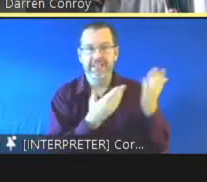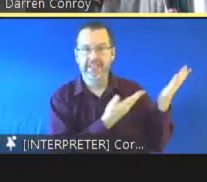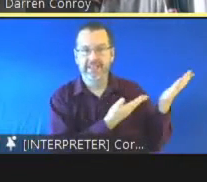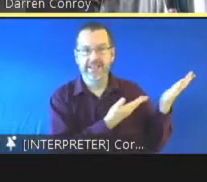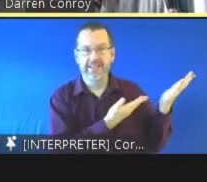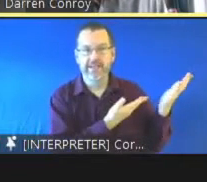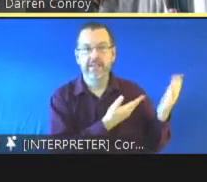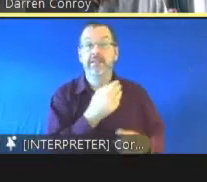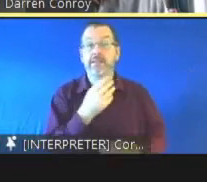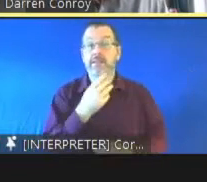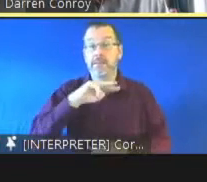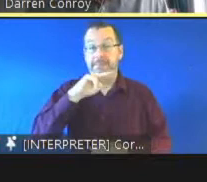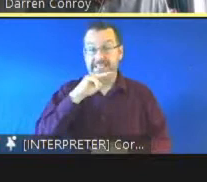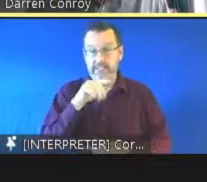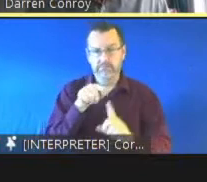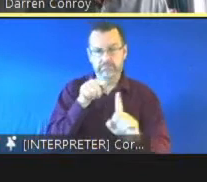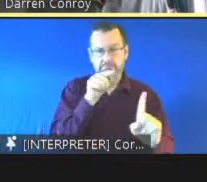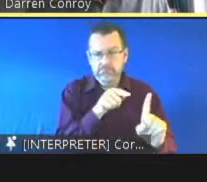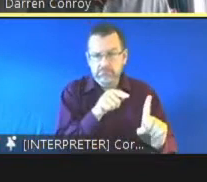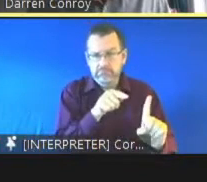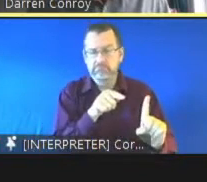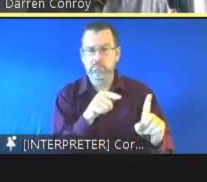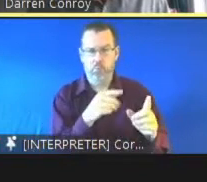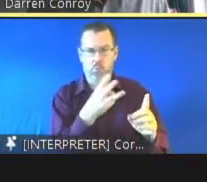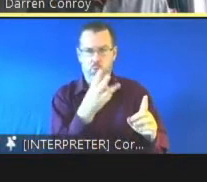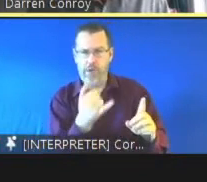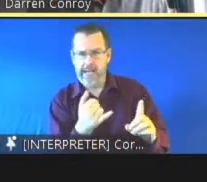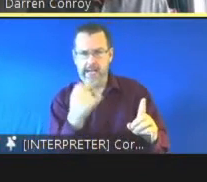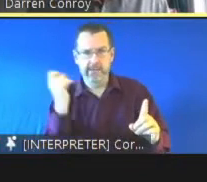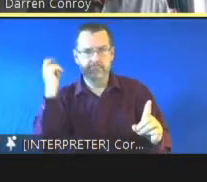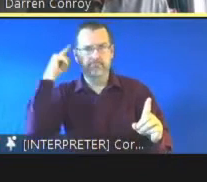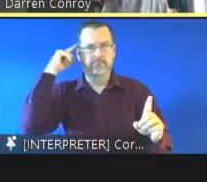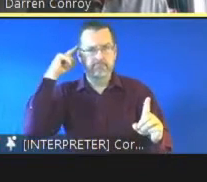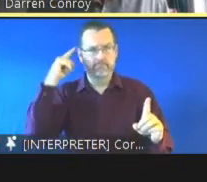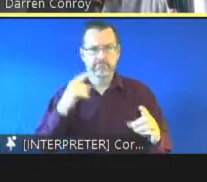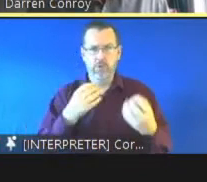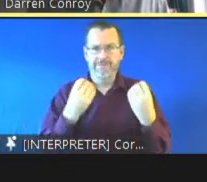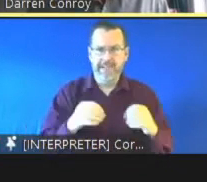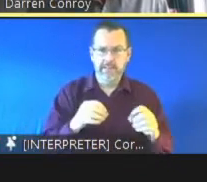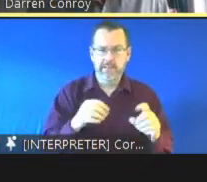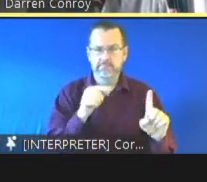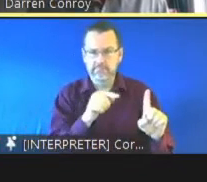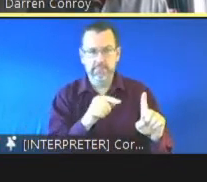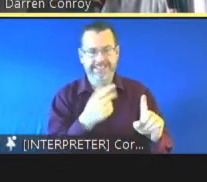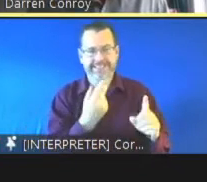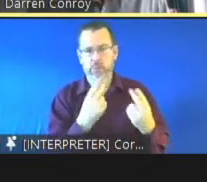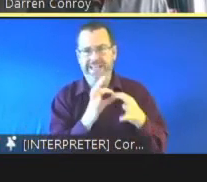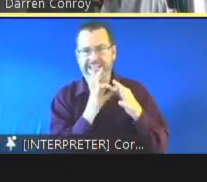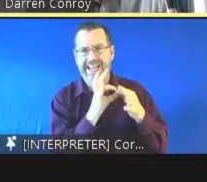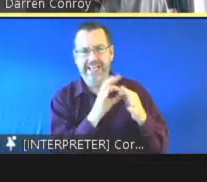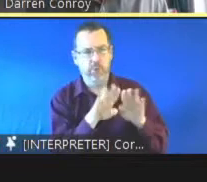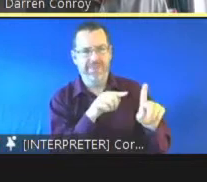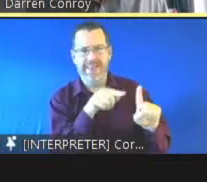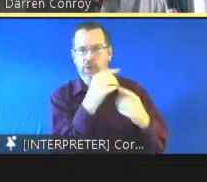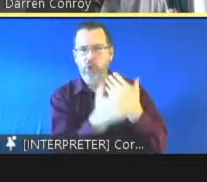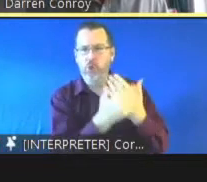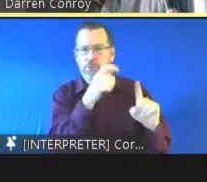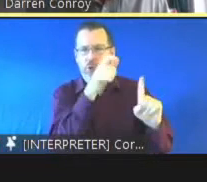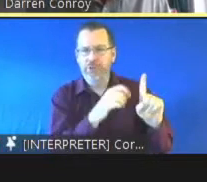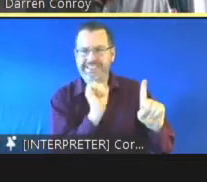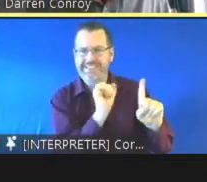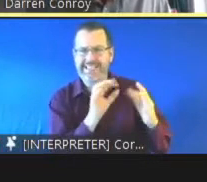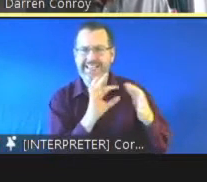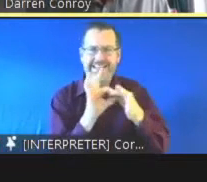causes and risk factors for offending behaviors uh through engagement with the young person's networks and the young person's systems